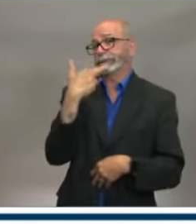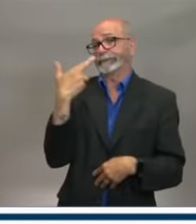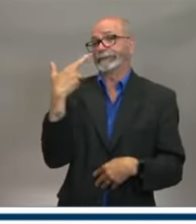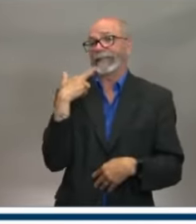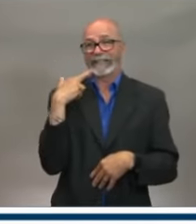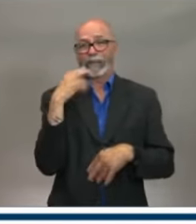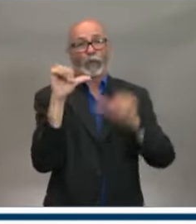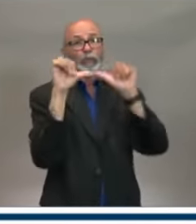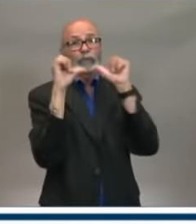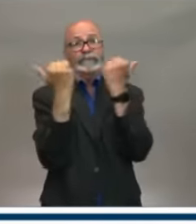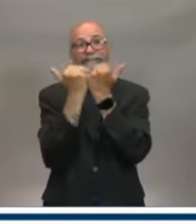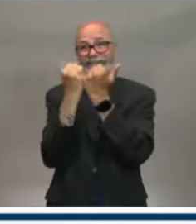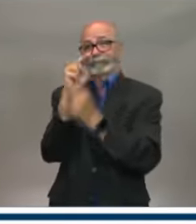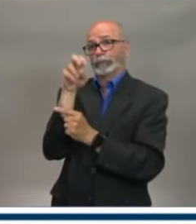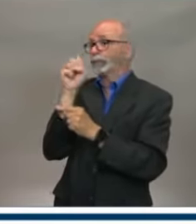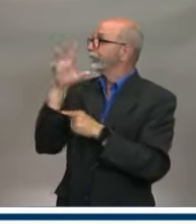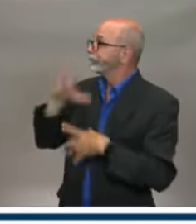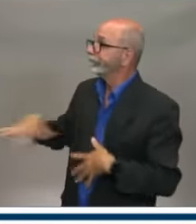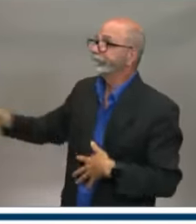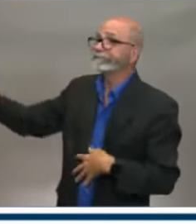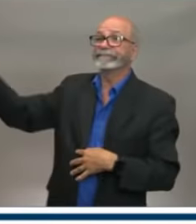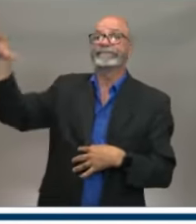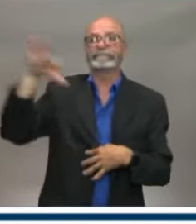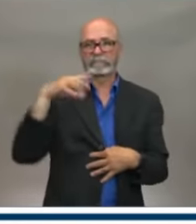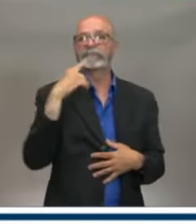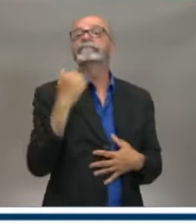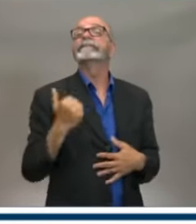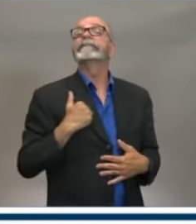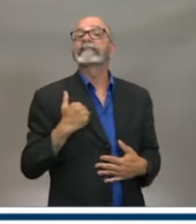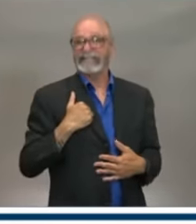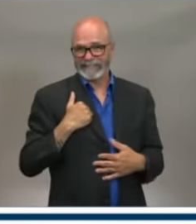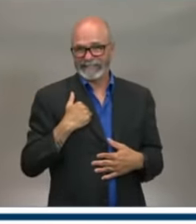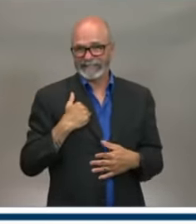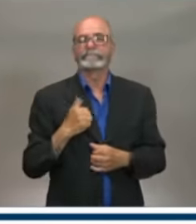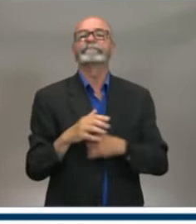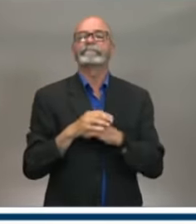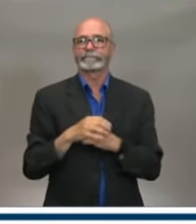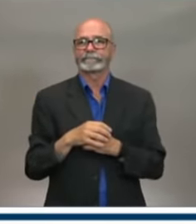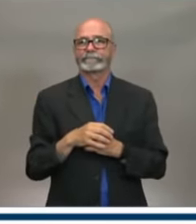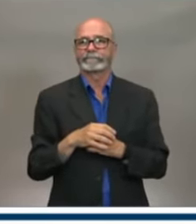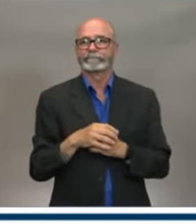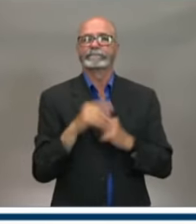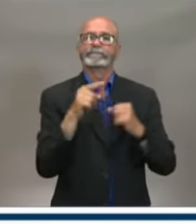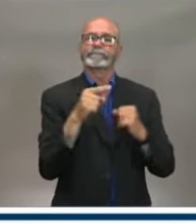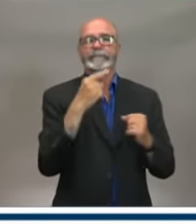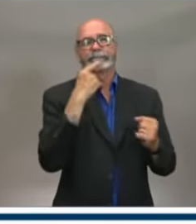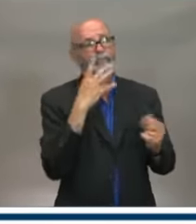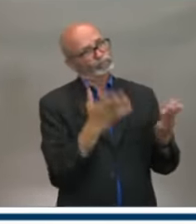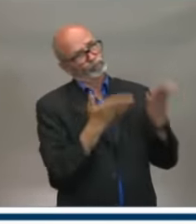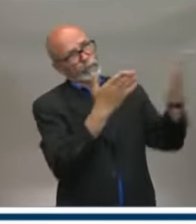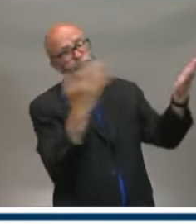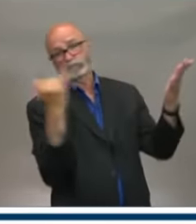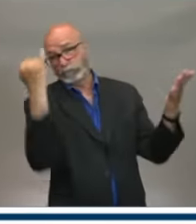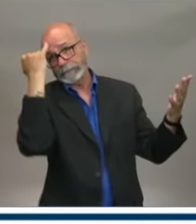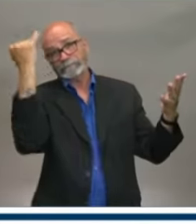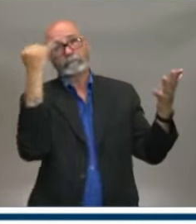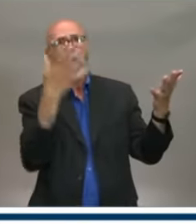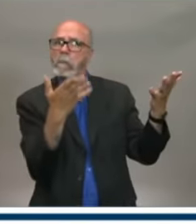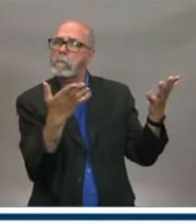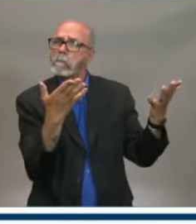Scotia and Restaurants Canada, the Atlantic Division. They are the ones that have brought forward a well-developed proposal,